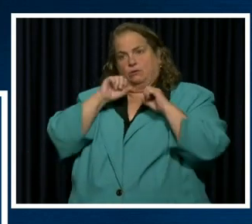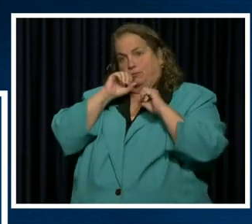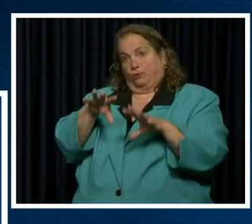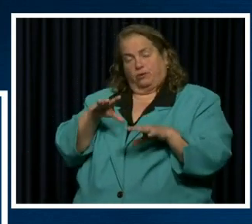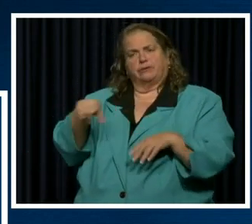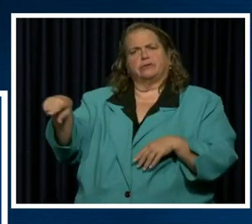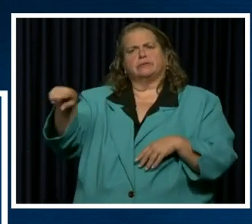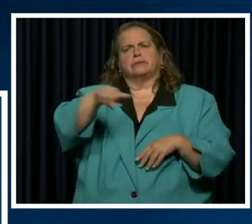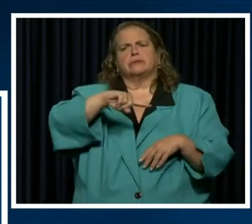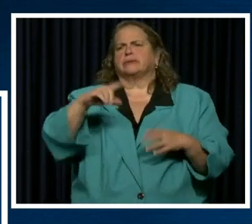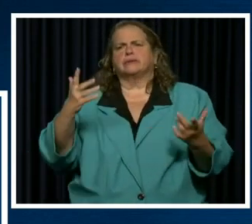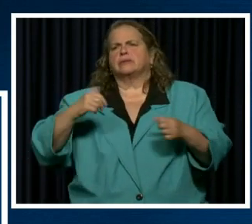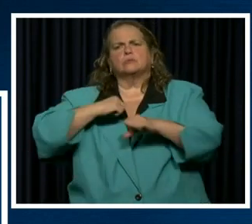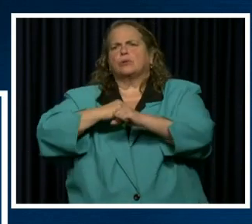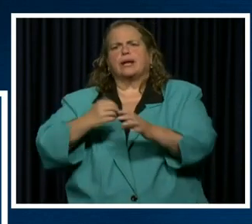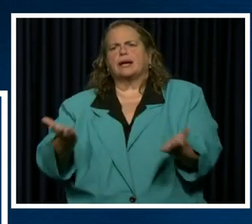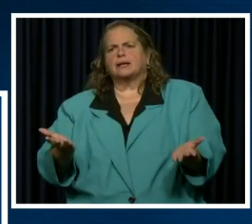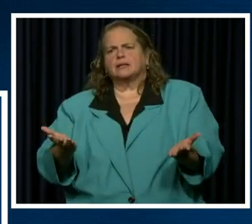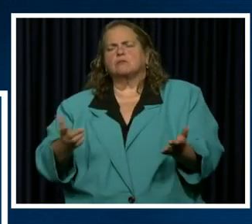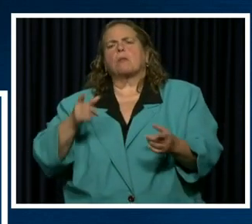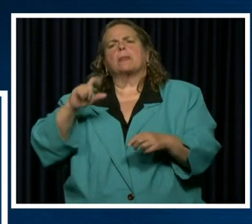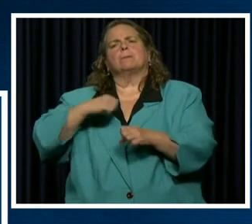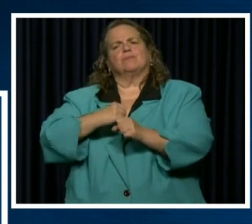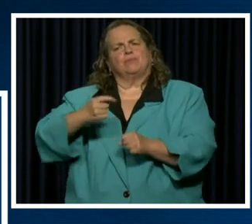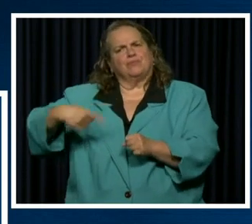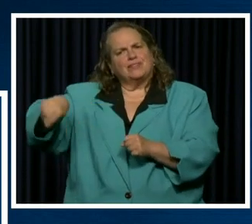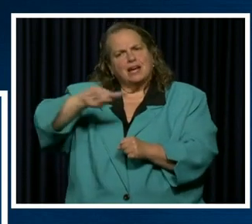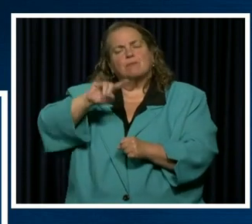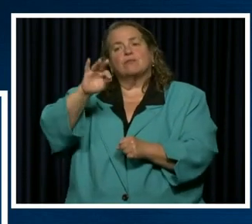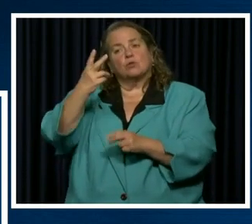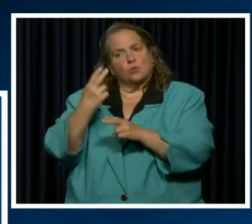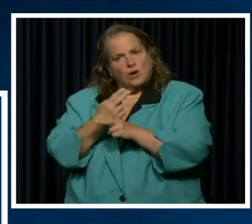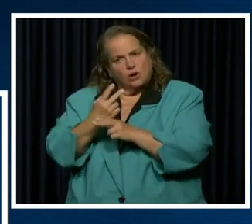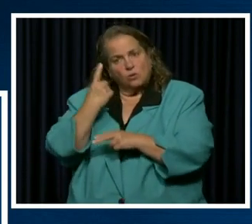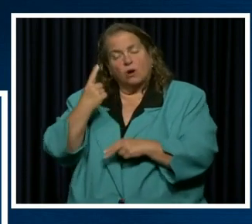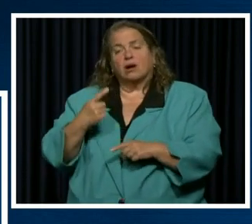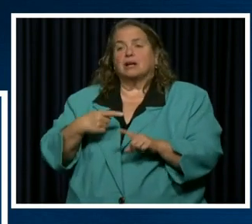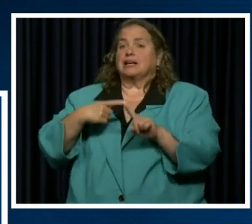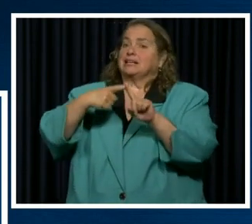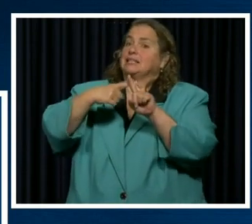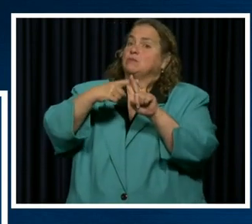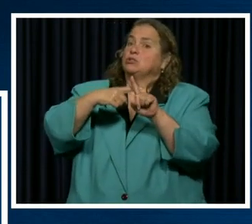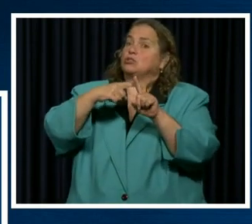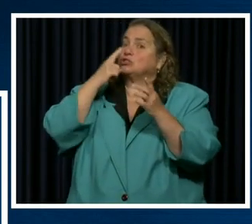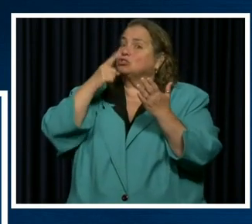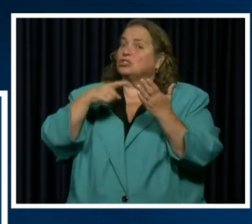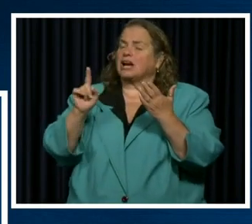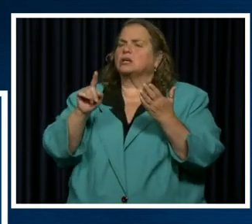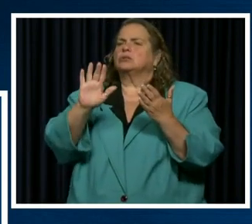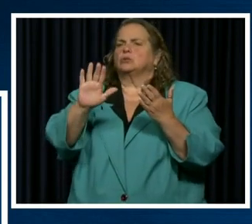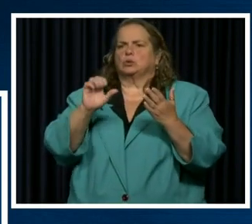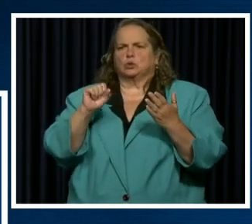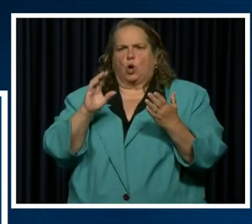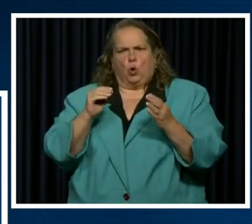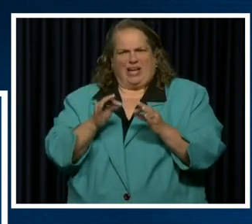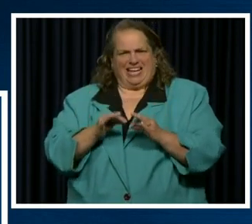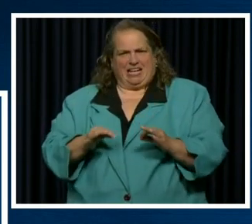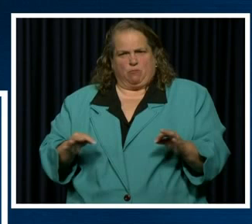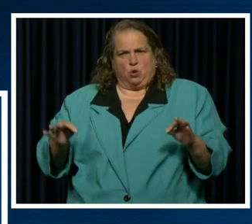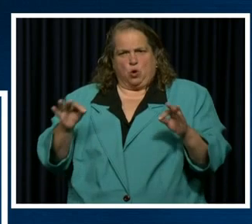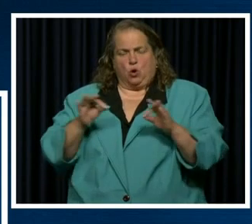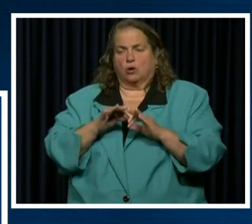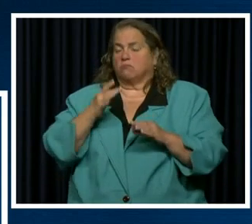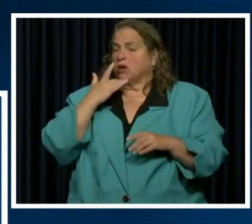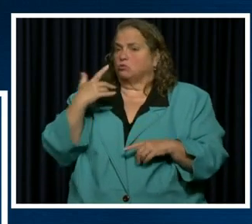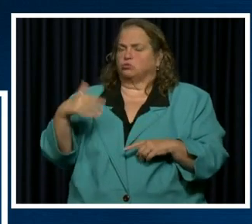protect other people if you're wearing or not wearing one. But temperature checks are one that are so important because shame